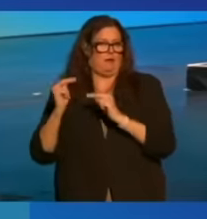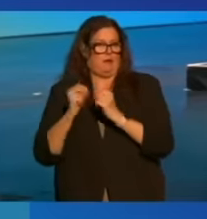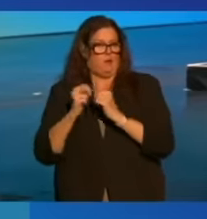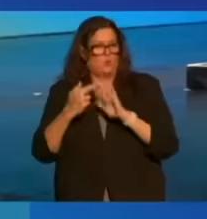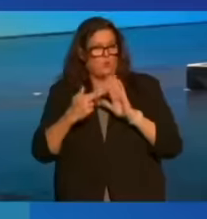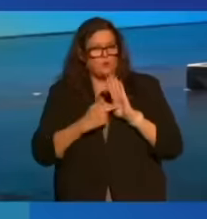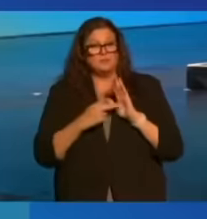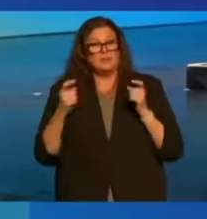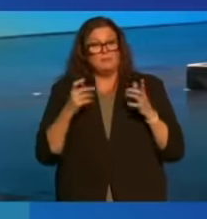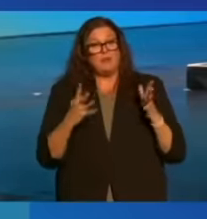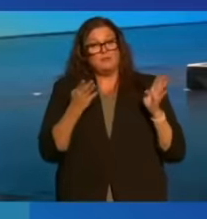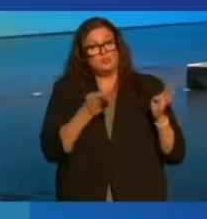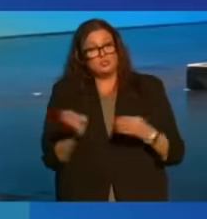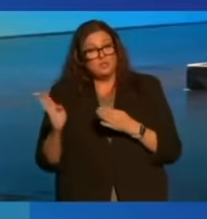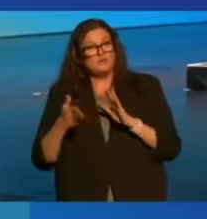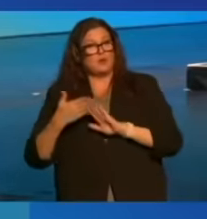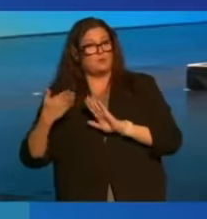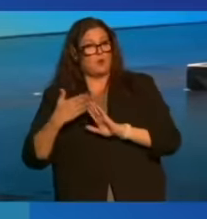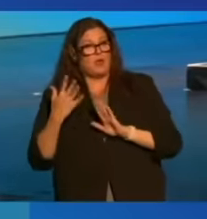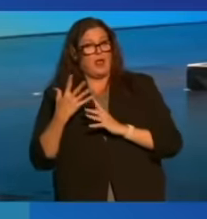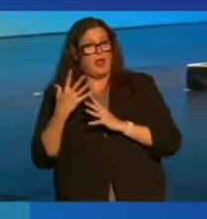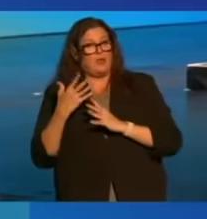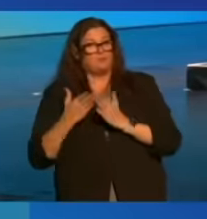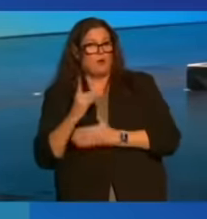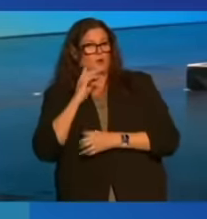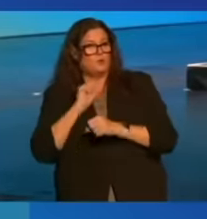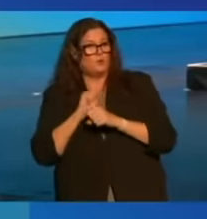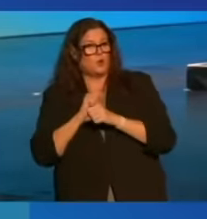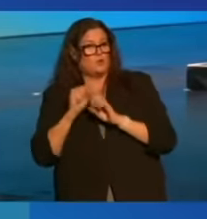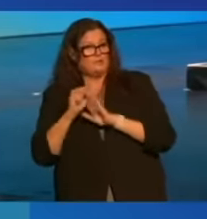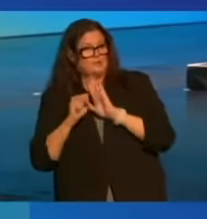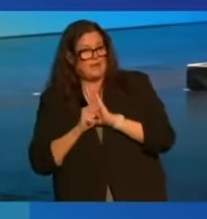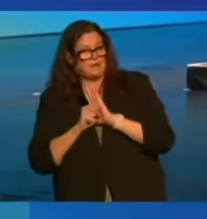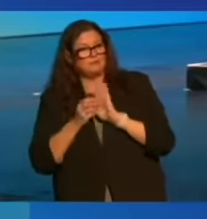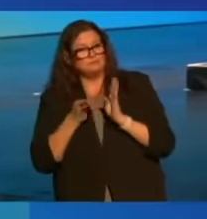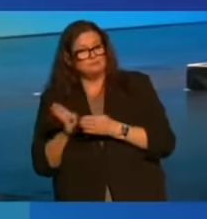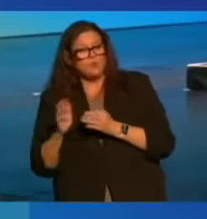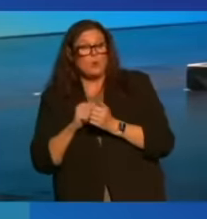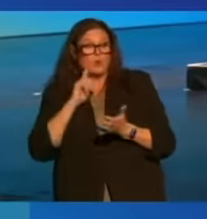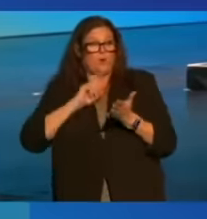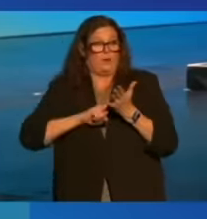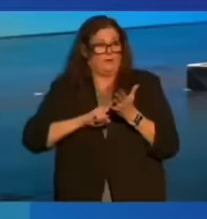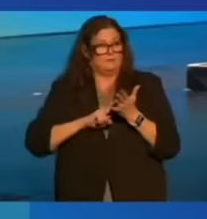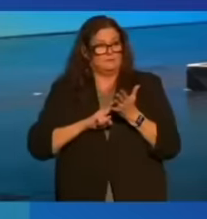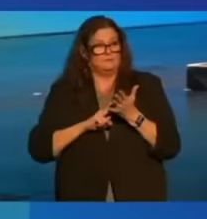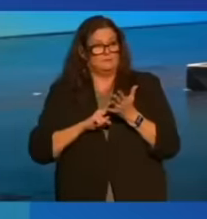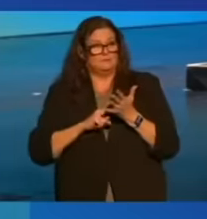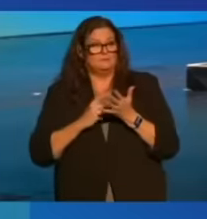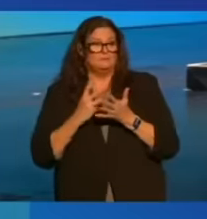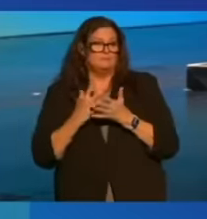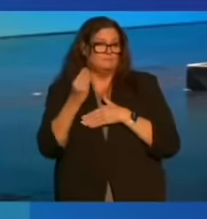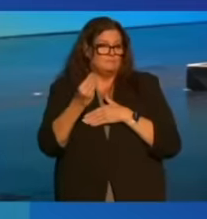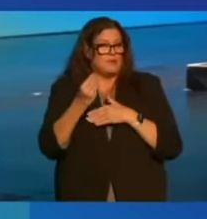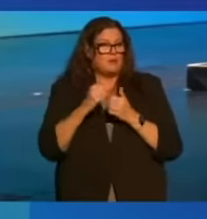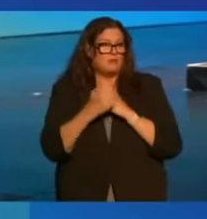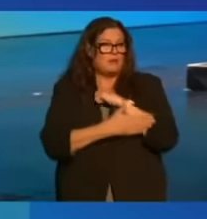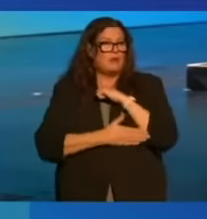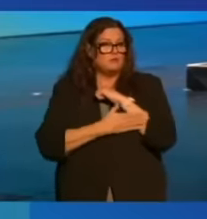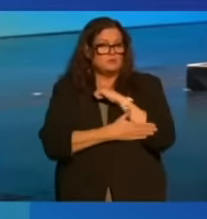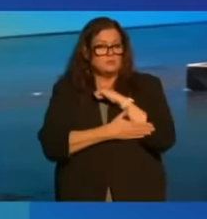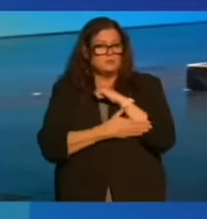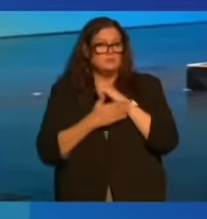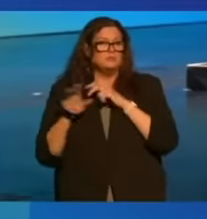Manufacturers shifted operations to right-to-work states or, as we already noted, offshored, shifted